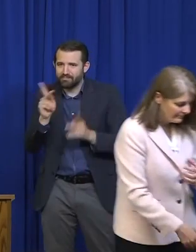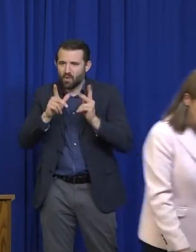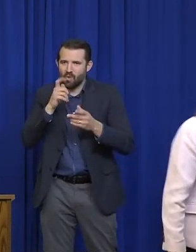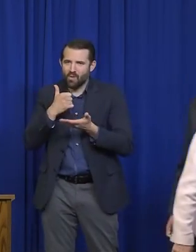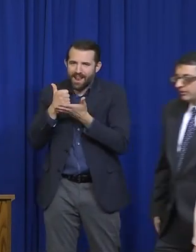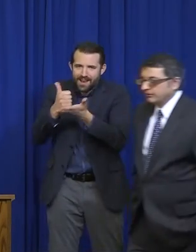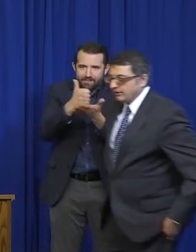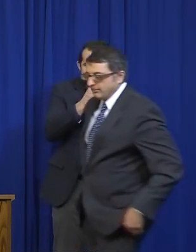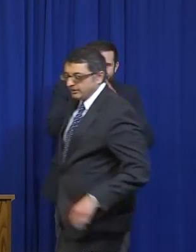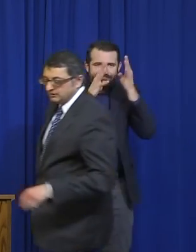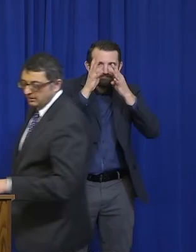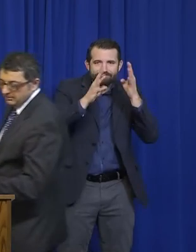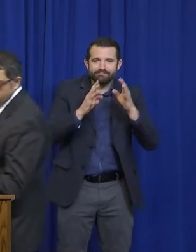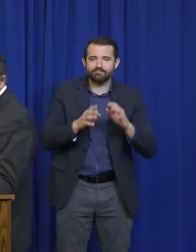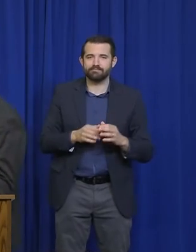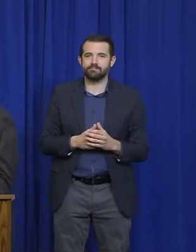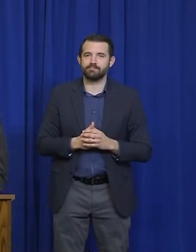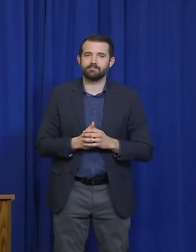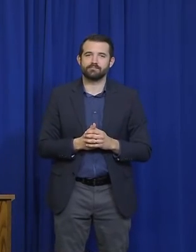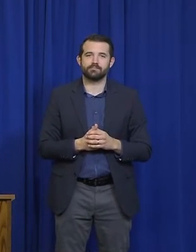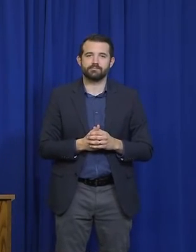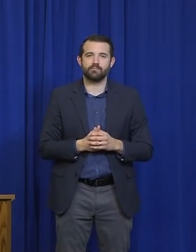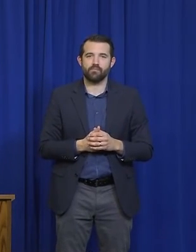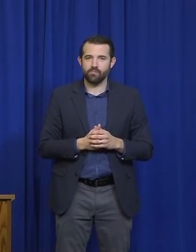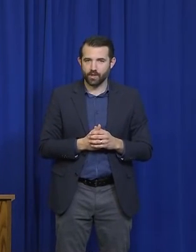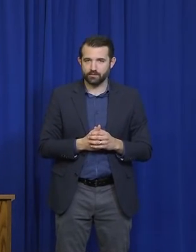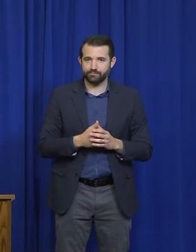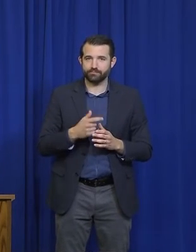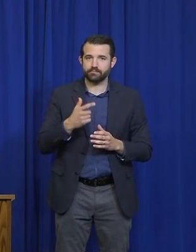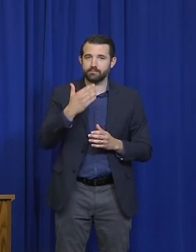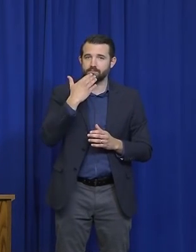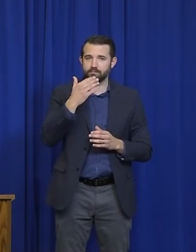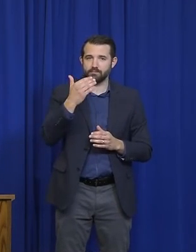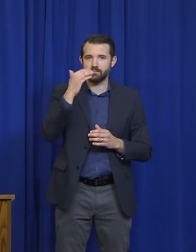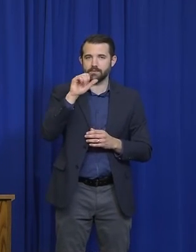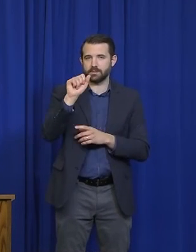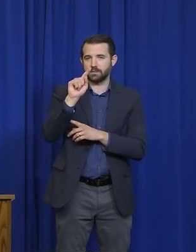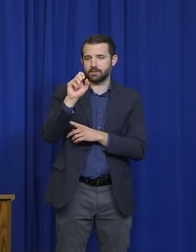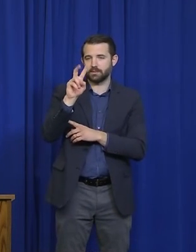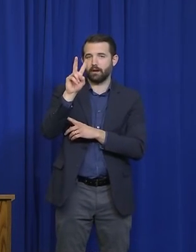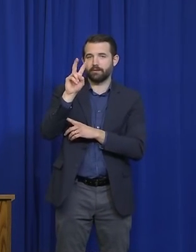Thank you. Thanks a lot, Michael. Up next is Steve Missler at Maine Public.